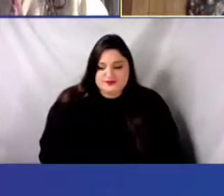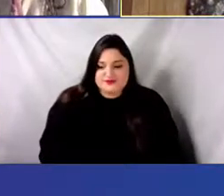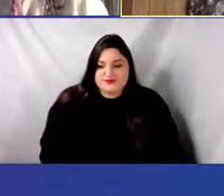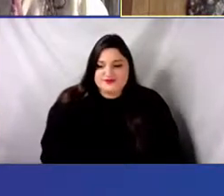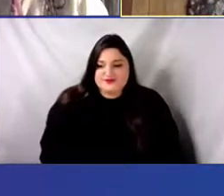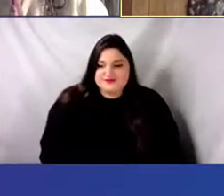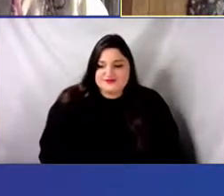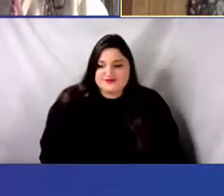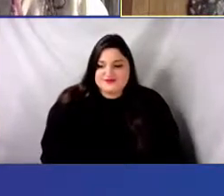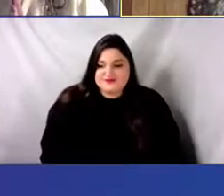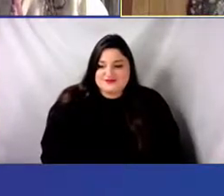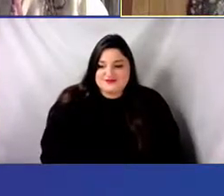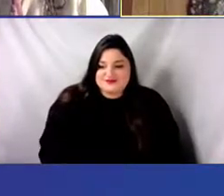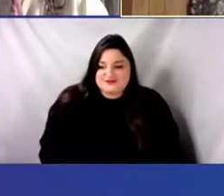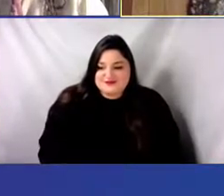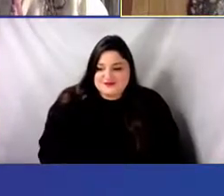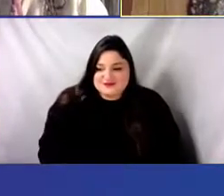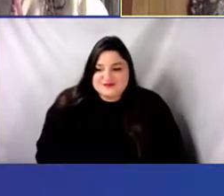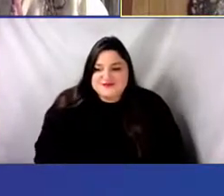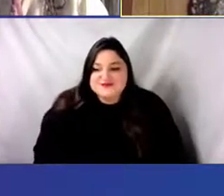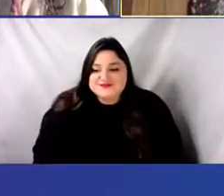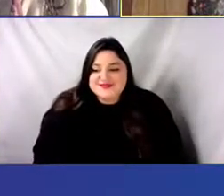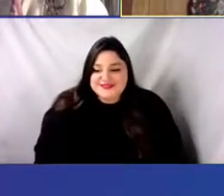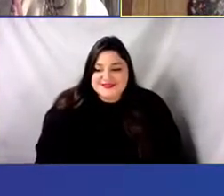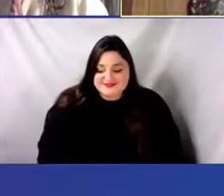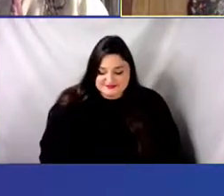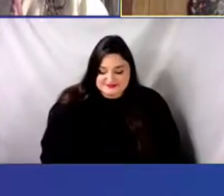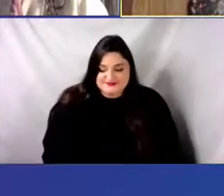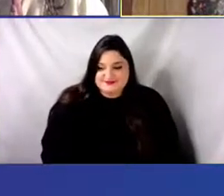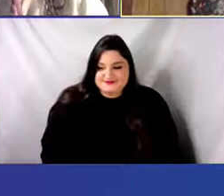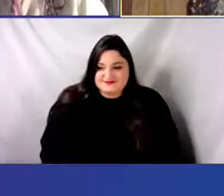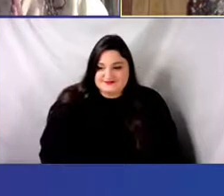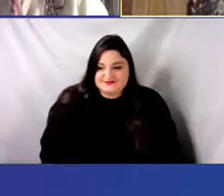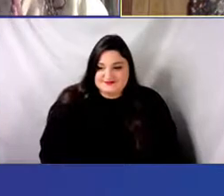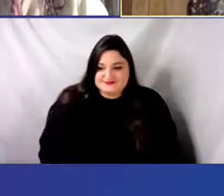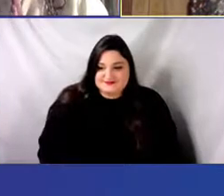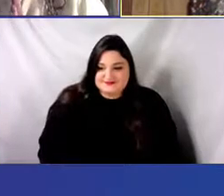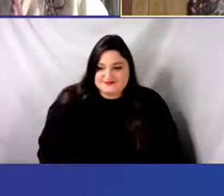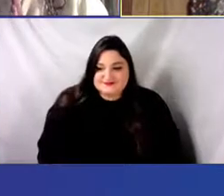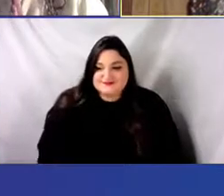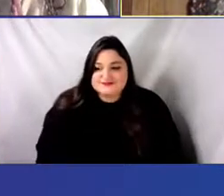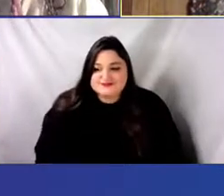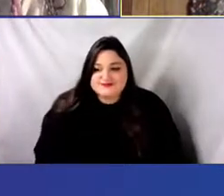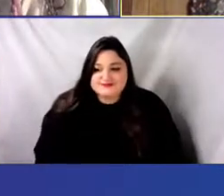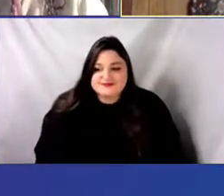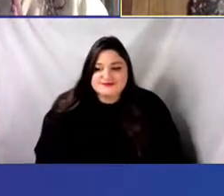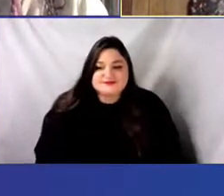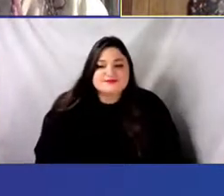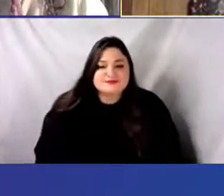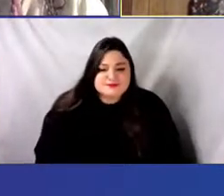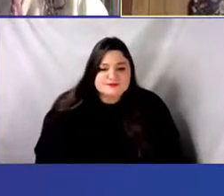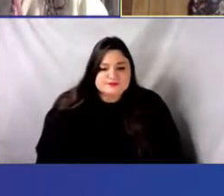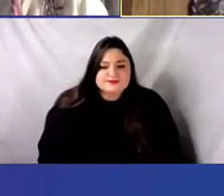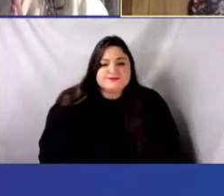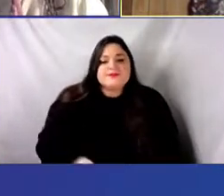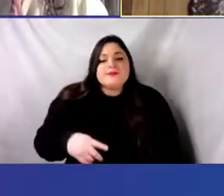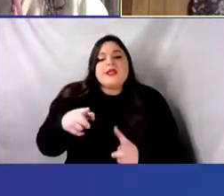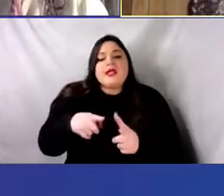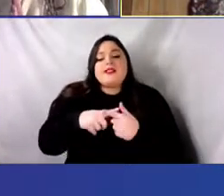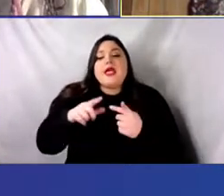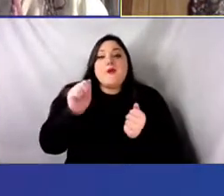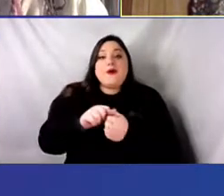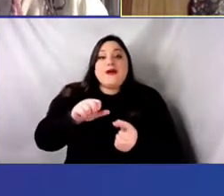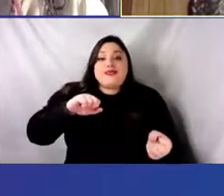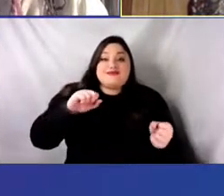the rebellions and protests of 2020, and how very real conversations